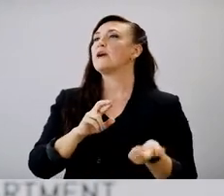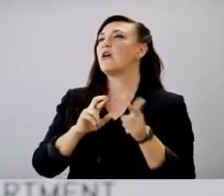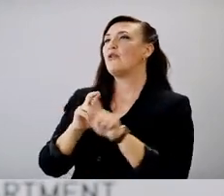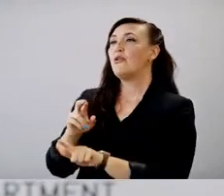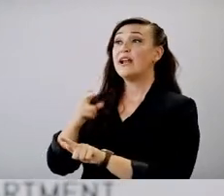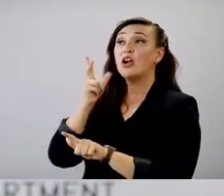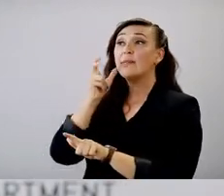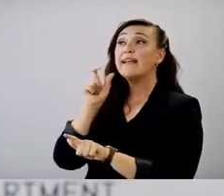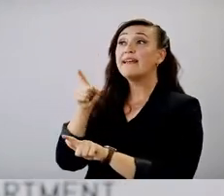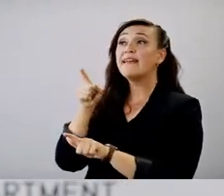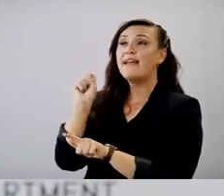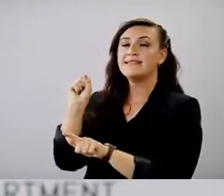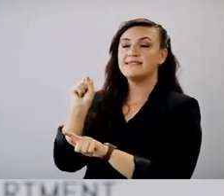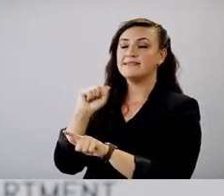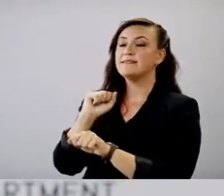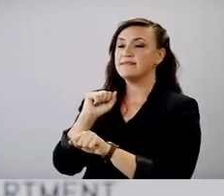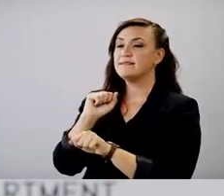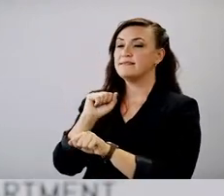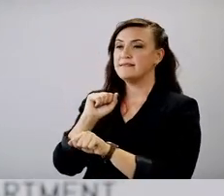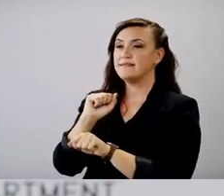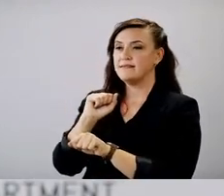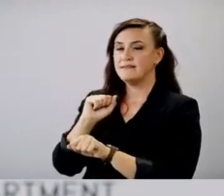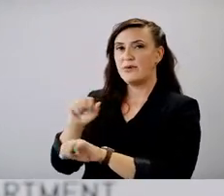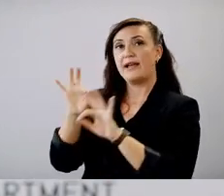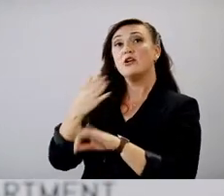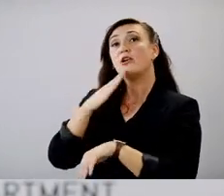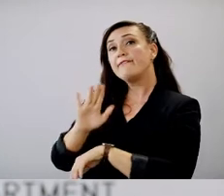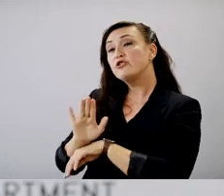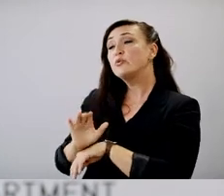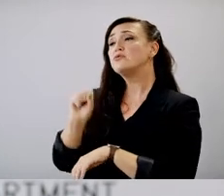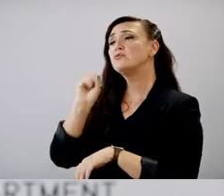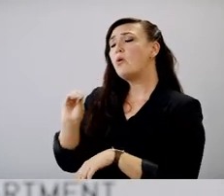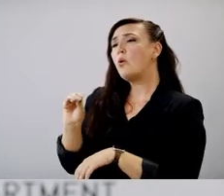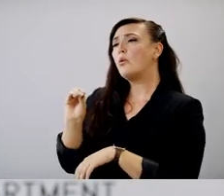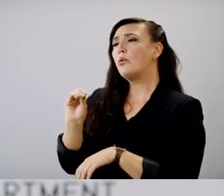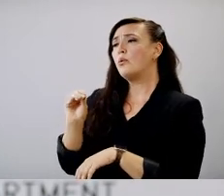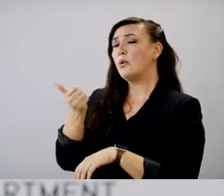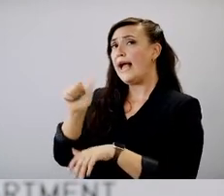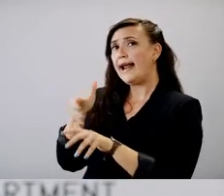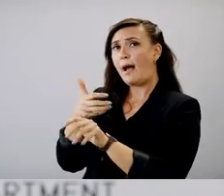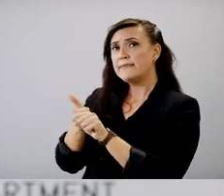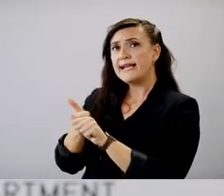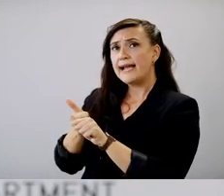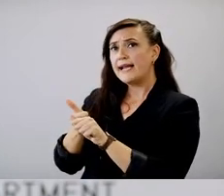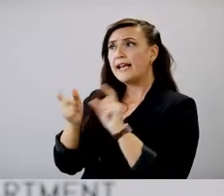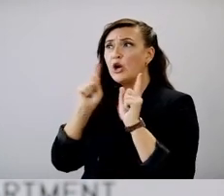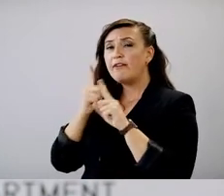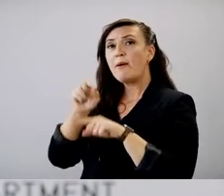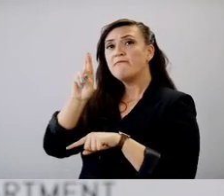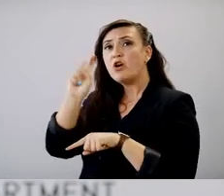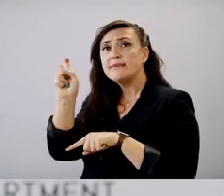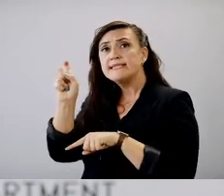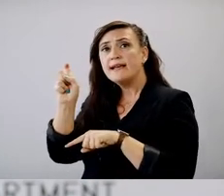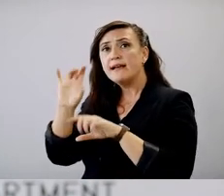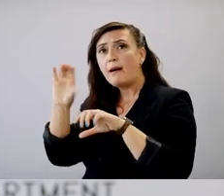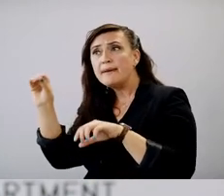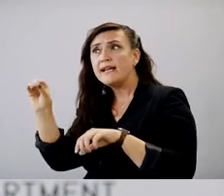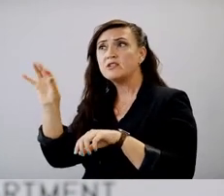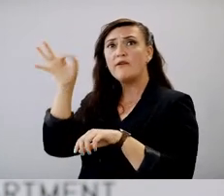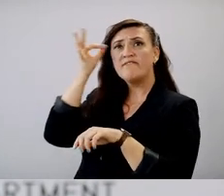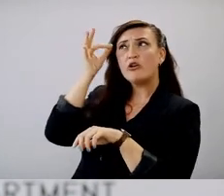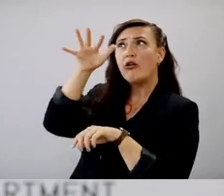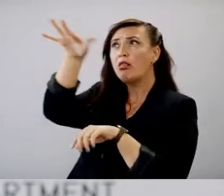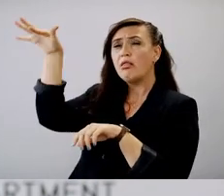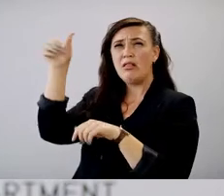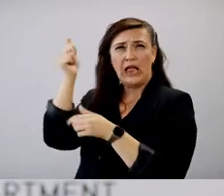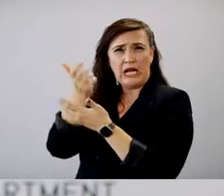go. Can you hear me okay? Yes. Very good. Good afternoon. So any updates you're hearing from pharmaceutical companies or federal officials